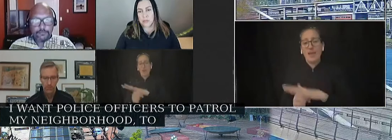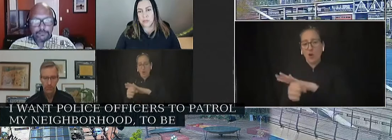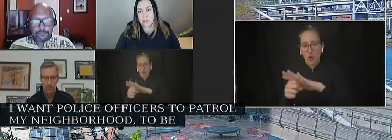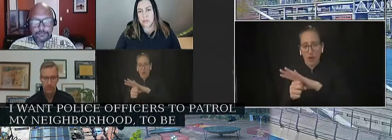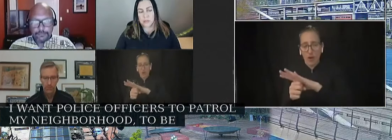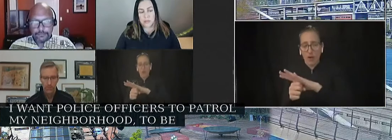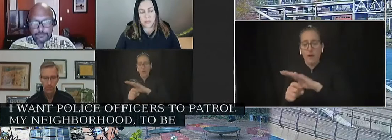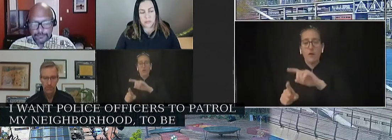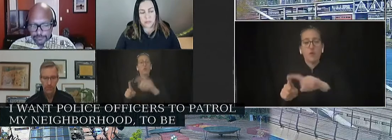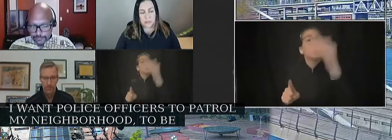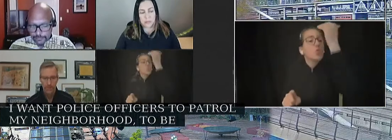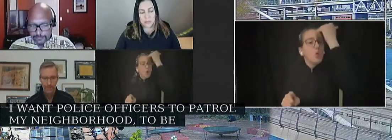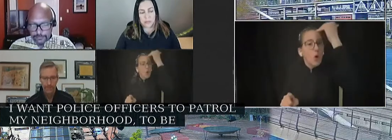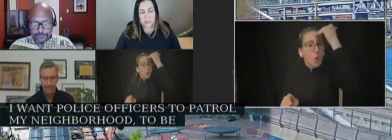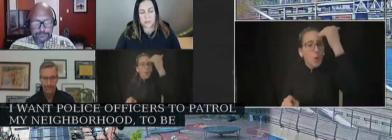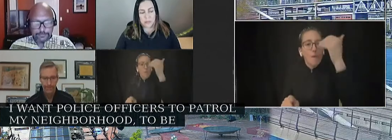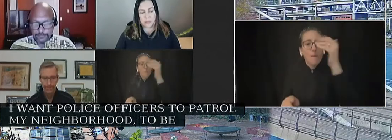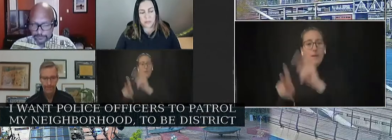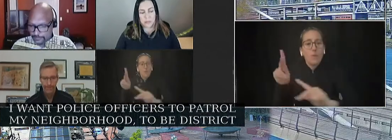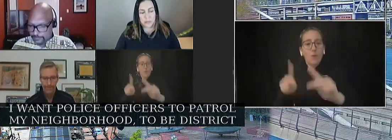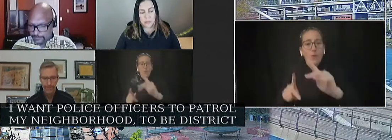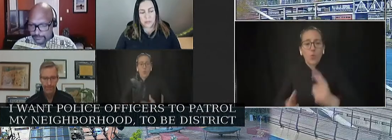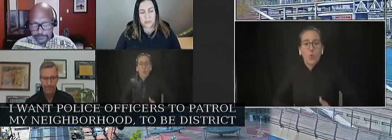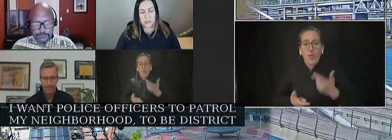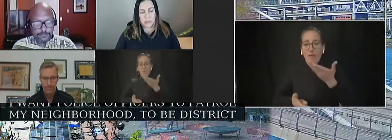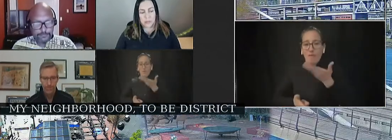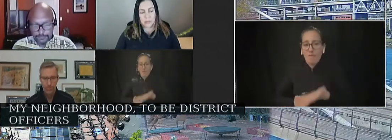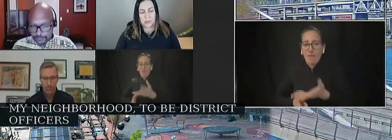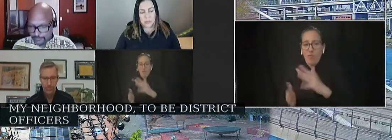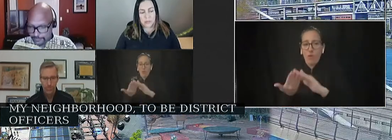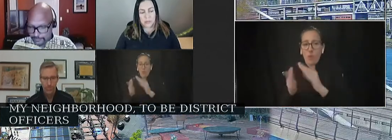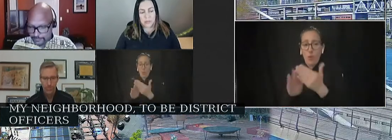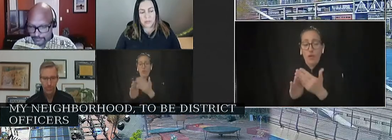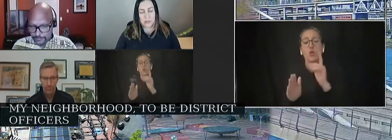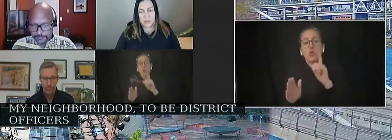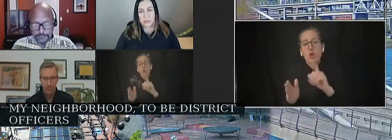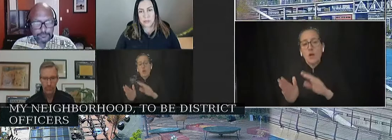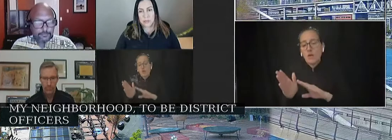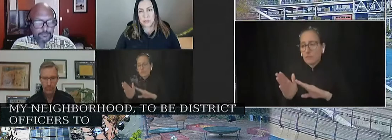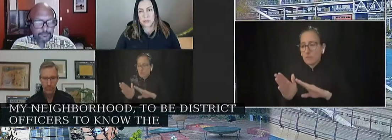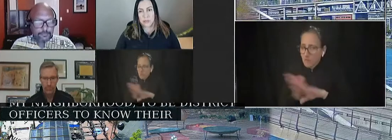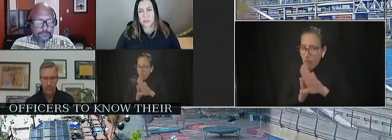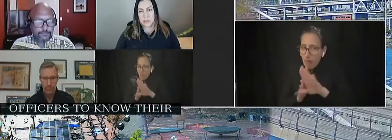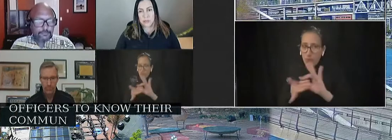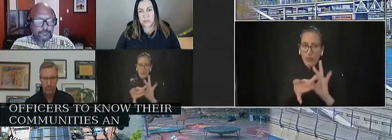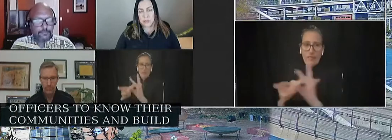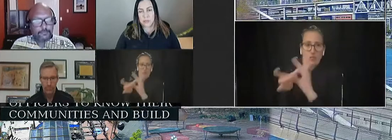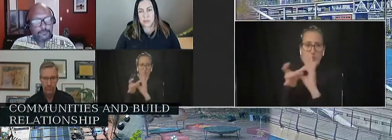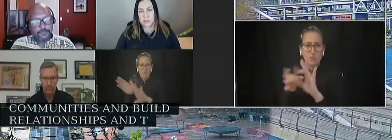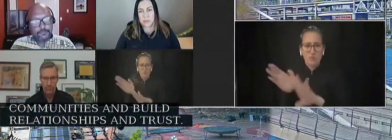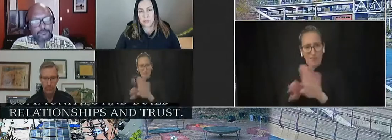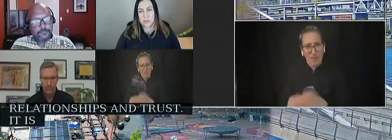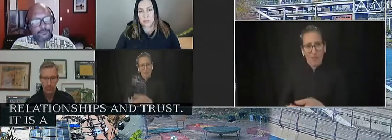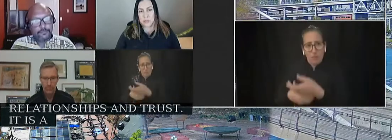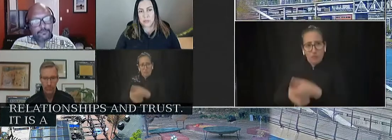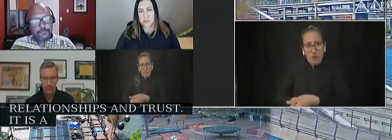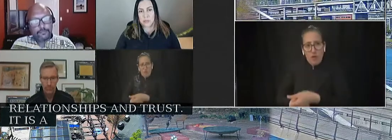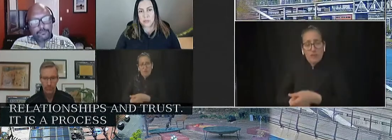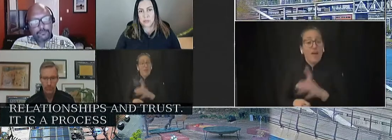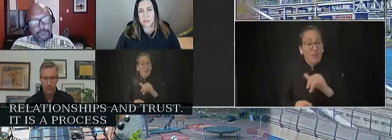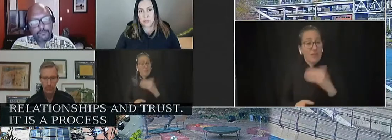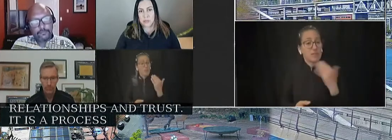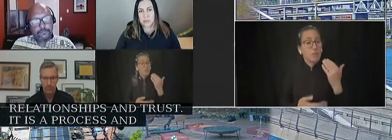know their community, to build relationships and trust. It is a process, and we will